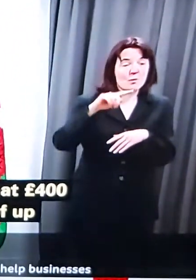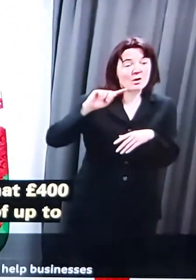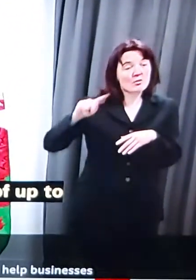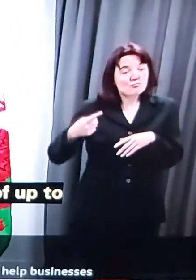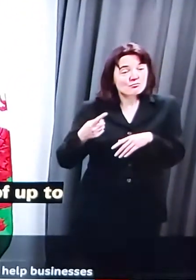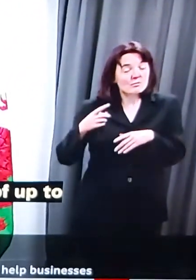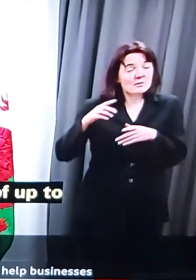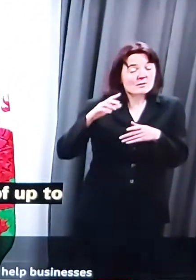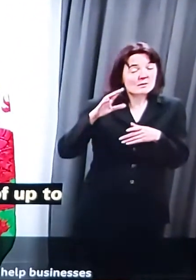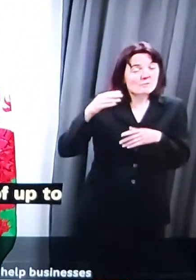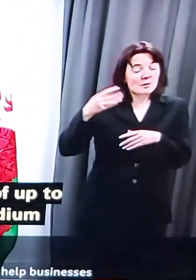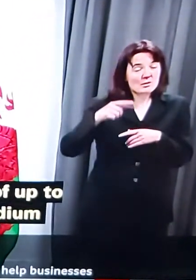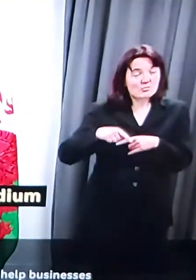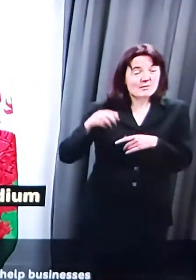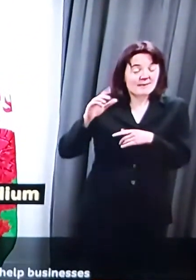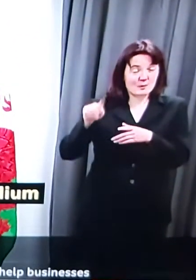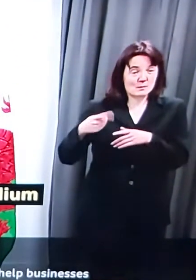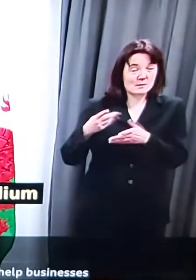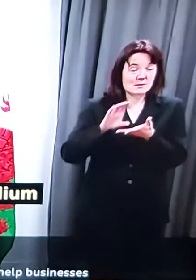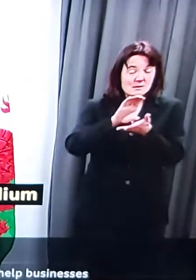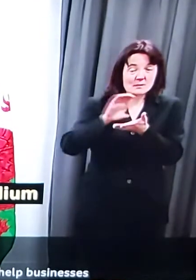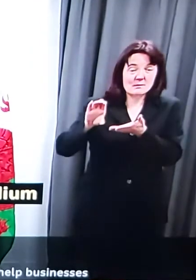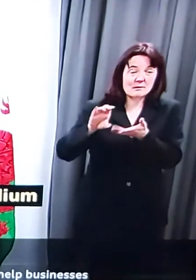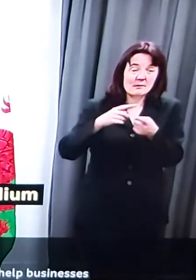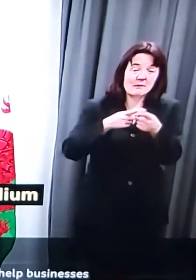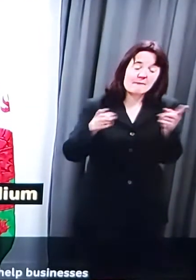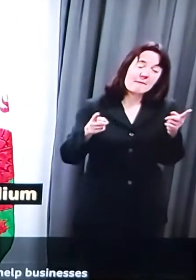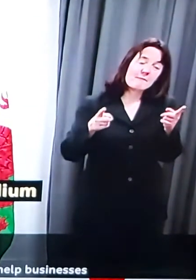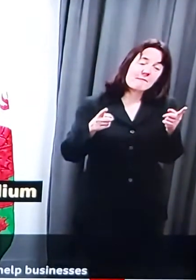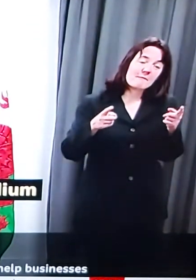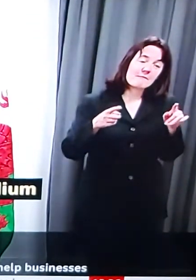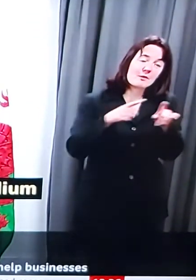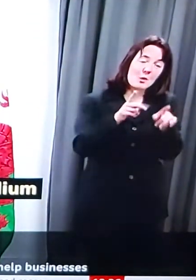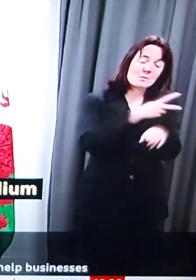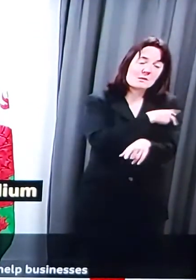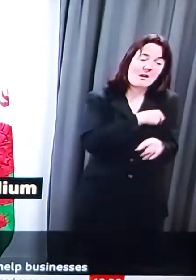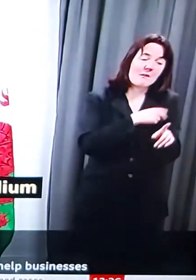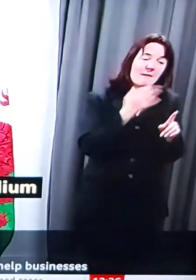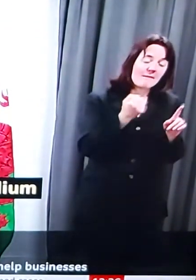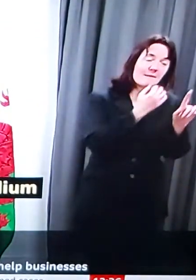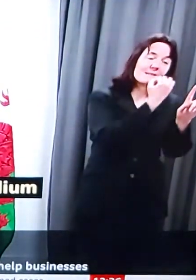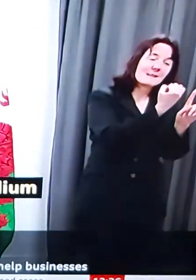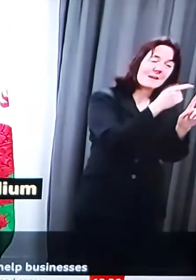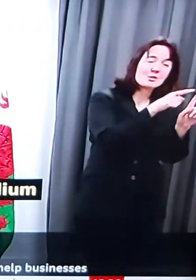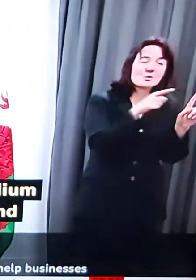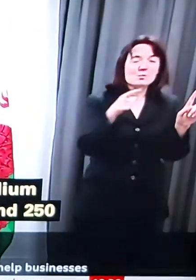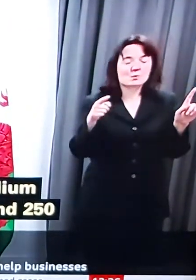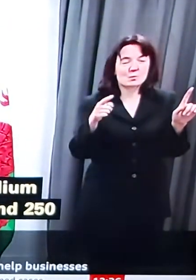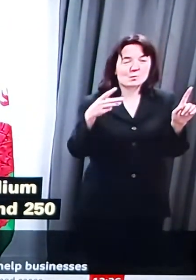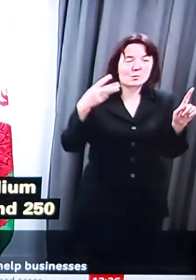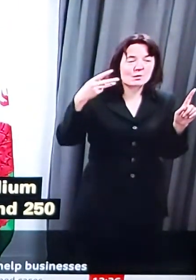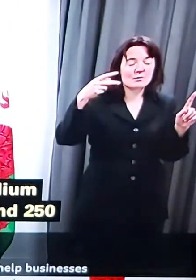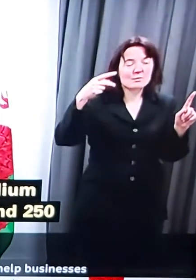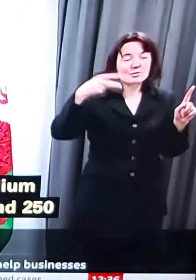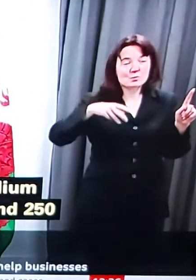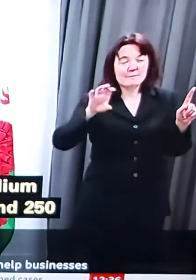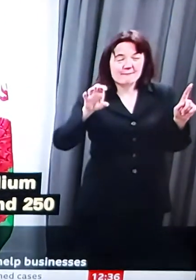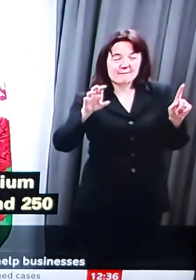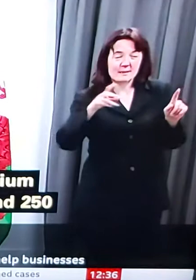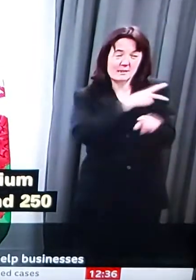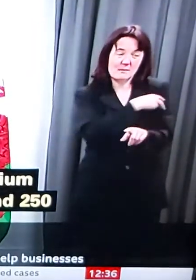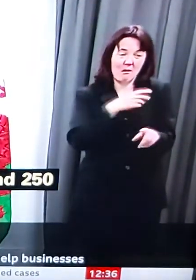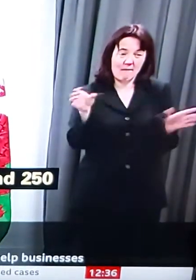with between 10 and 250 employees. And thirdly,